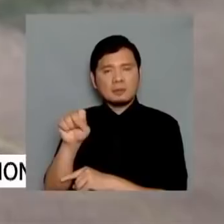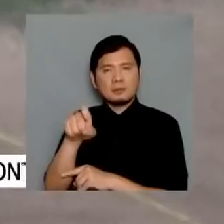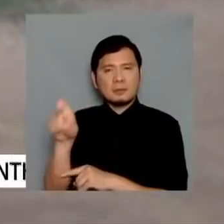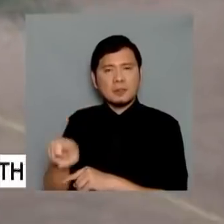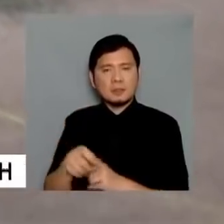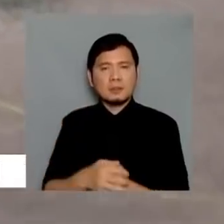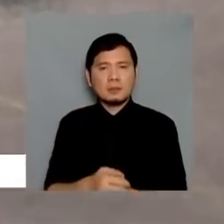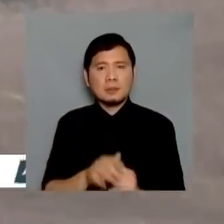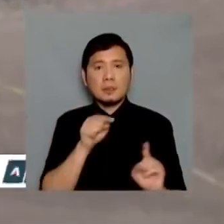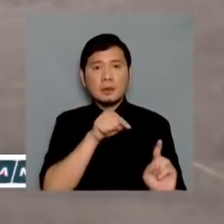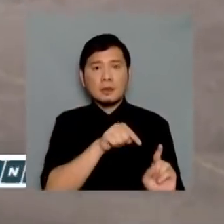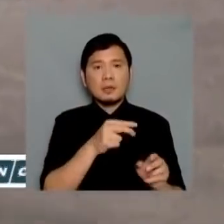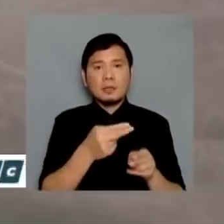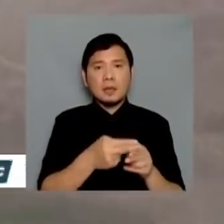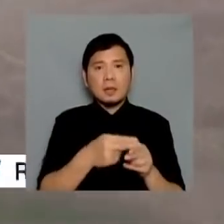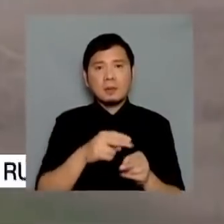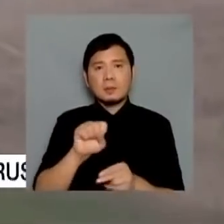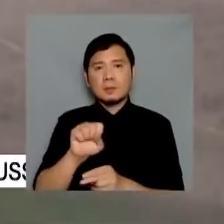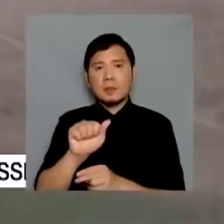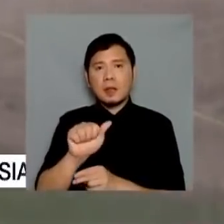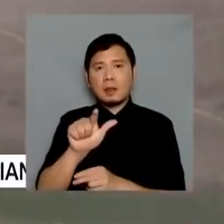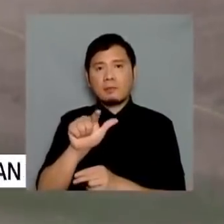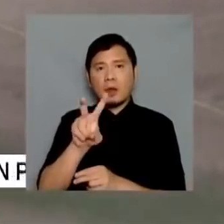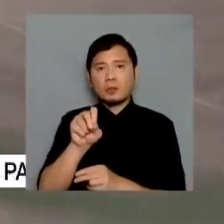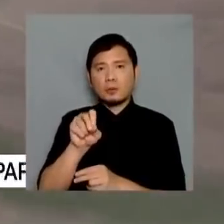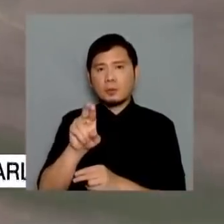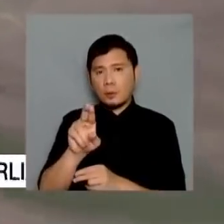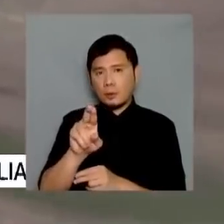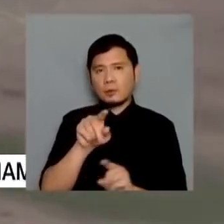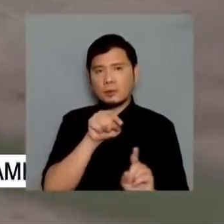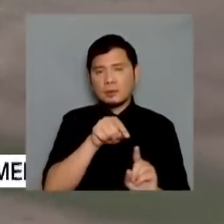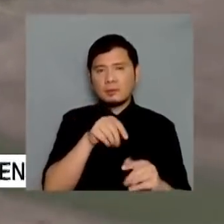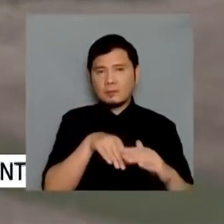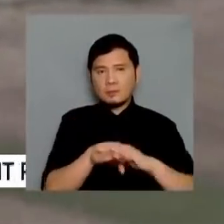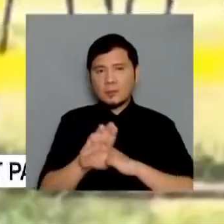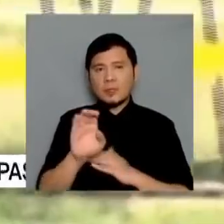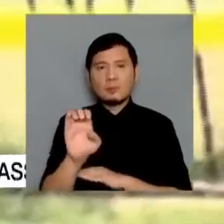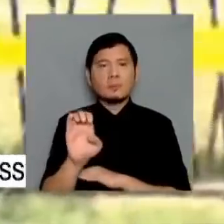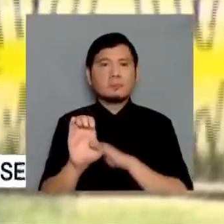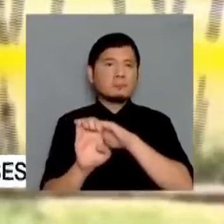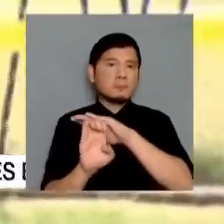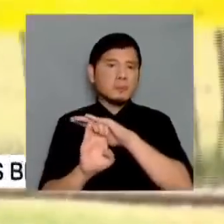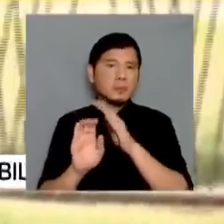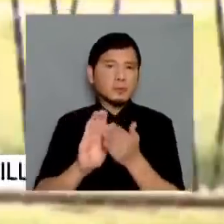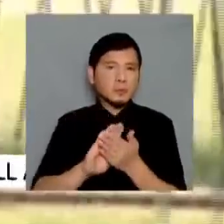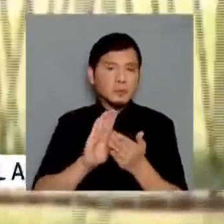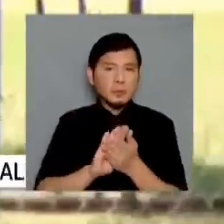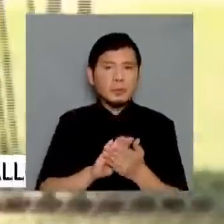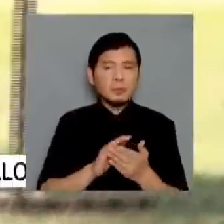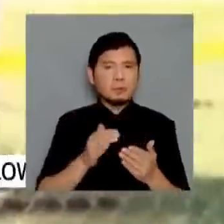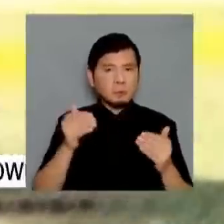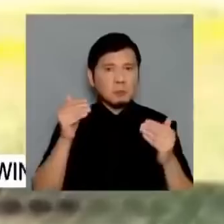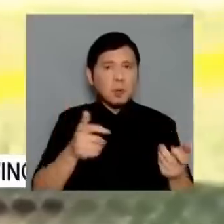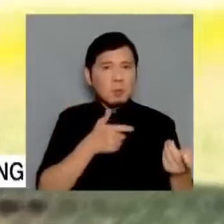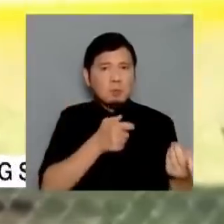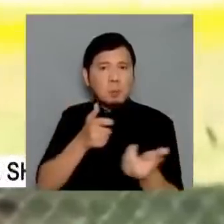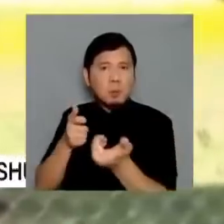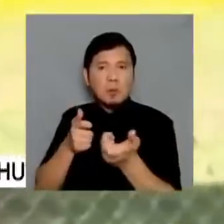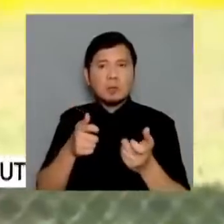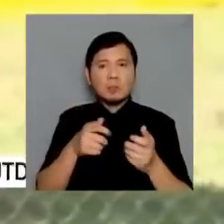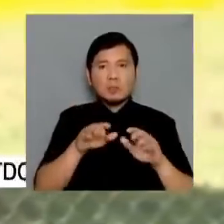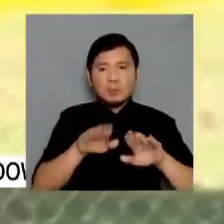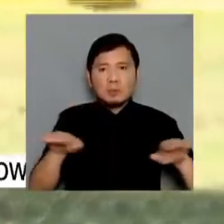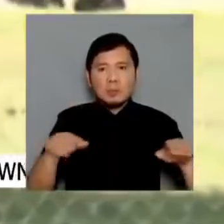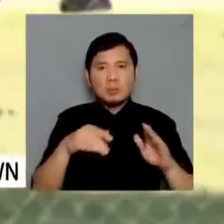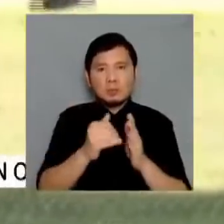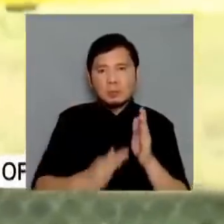now known as Salvador Ramos, came into the Robb Elementary School and opened fire, taking down innocent children and teachers. Ramos is